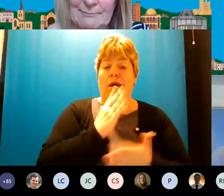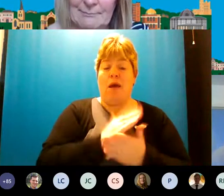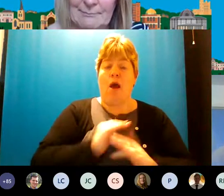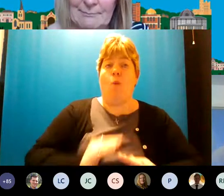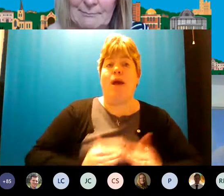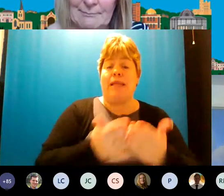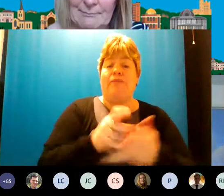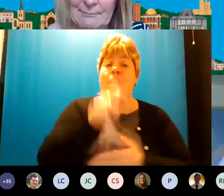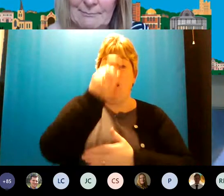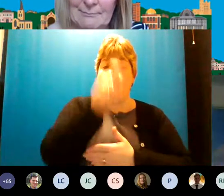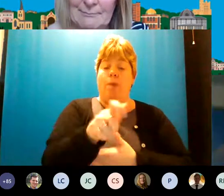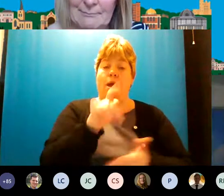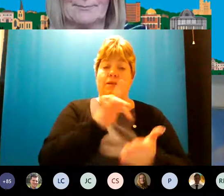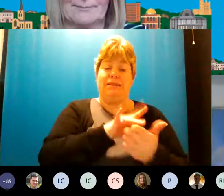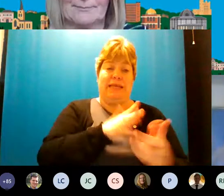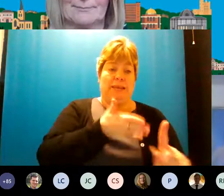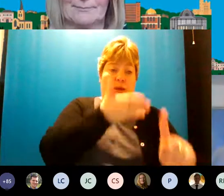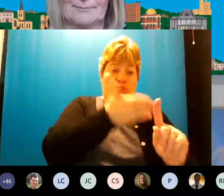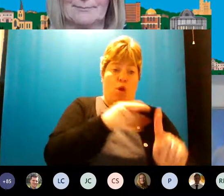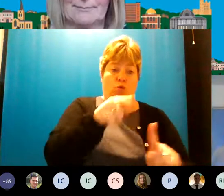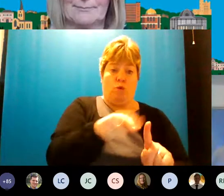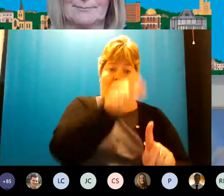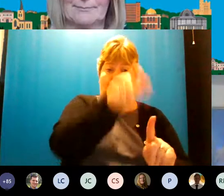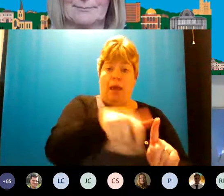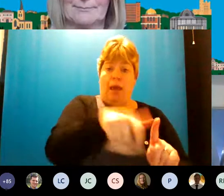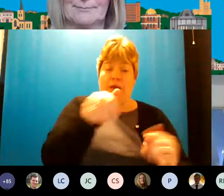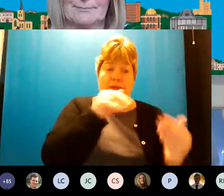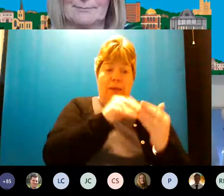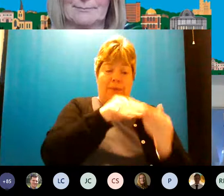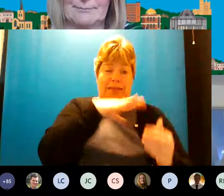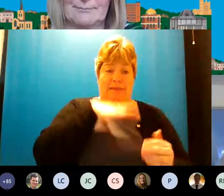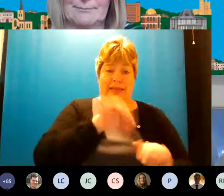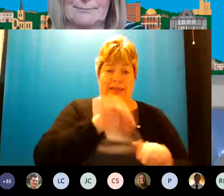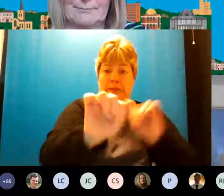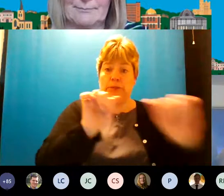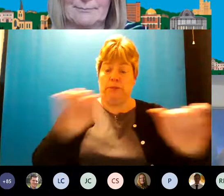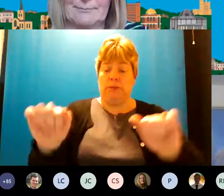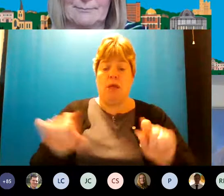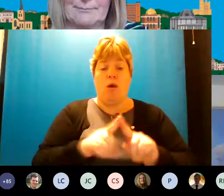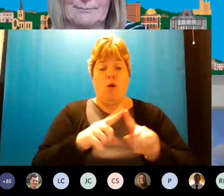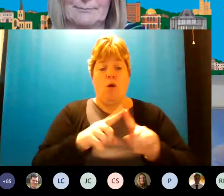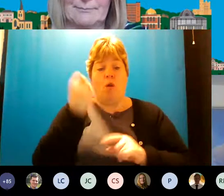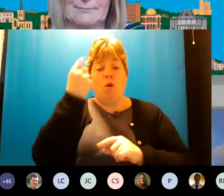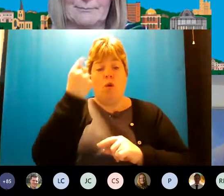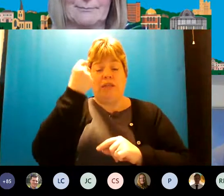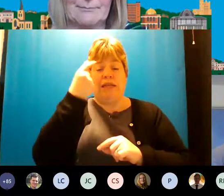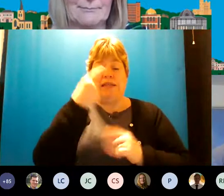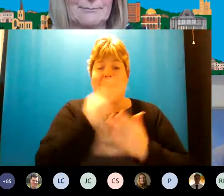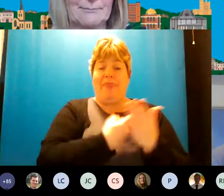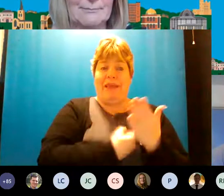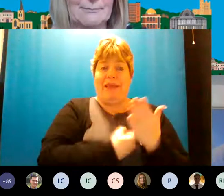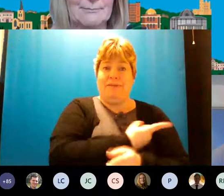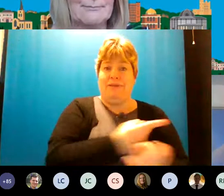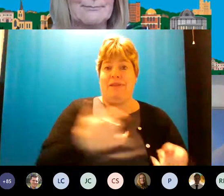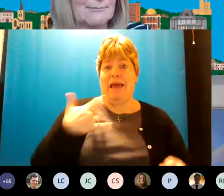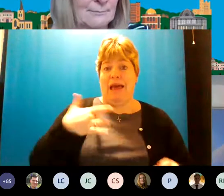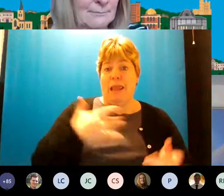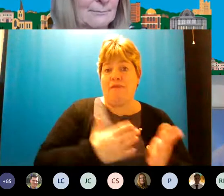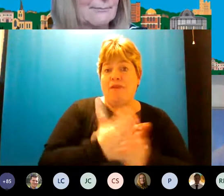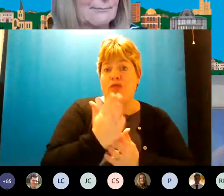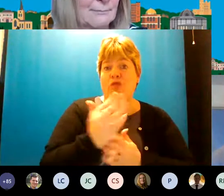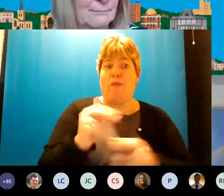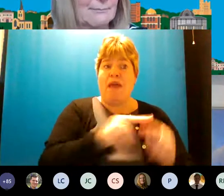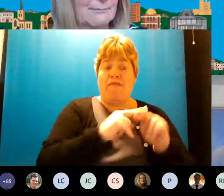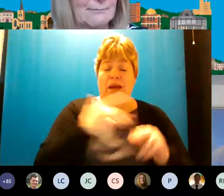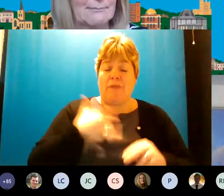person-centered approach that individual meeting the needs that they have at that time but understanding the conditions that they're living and their families living